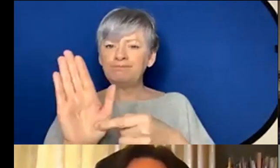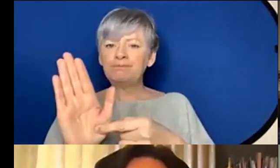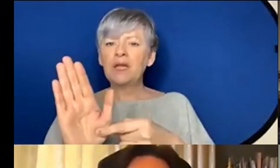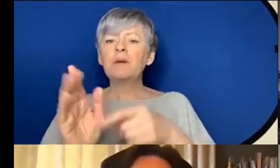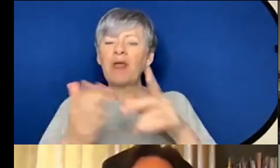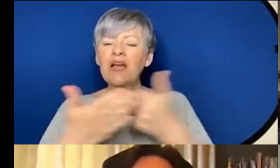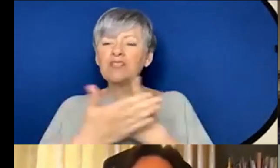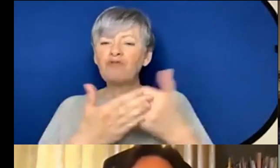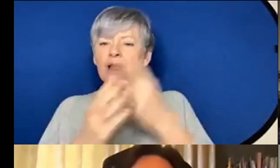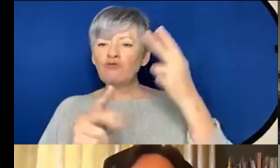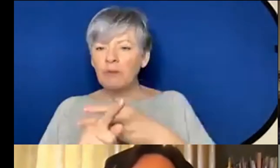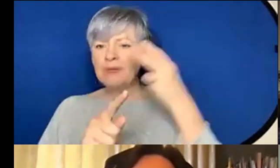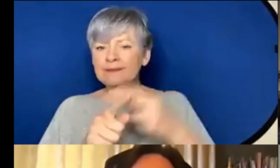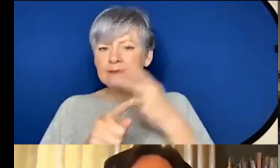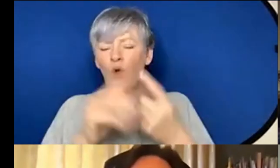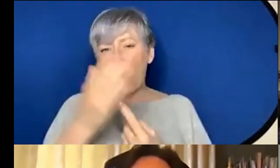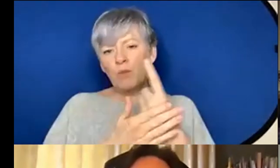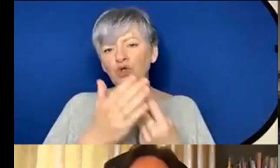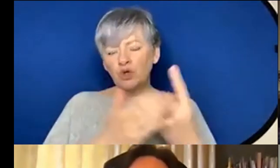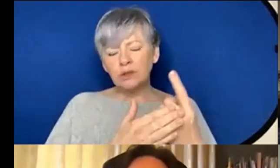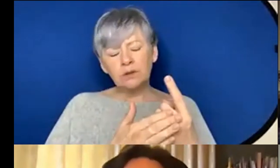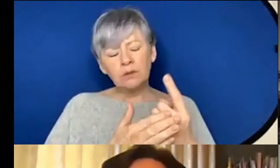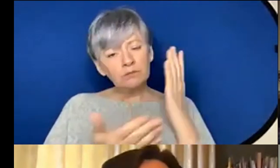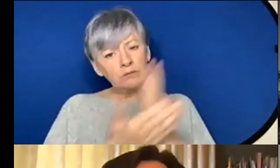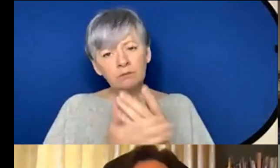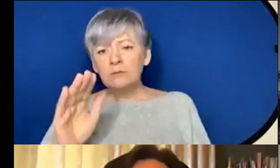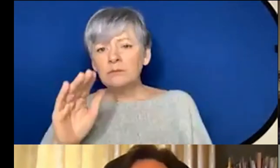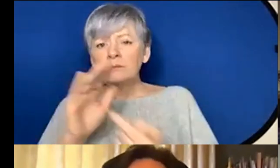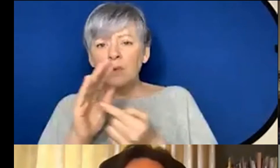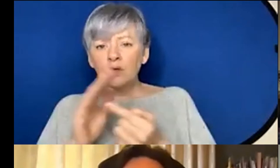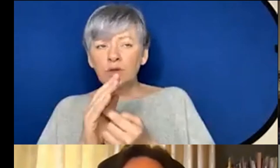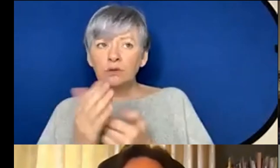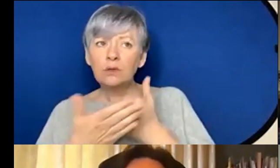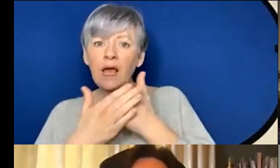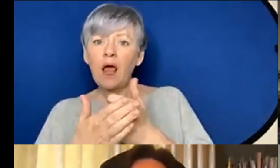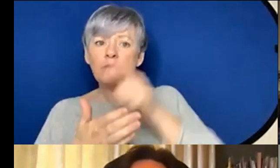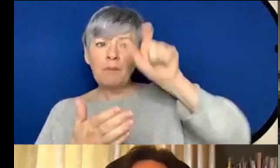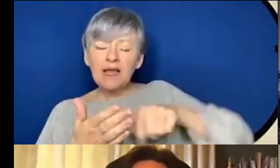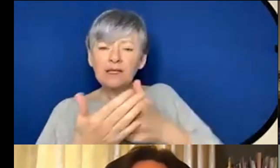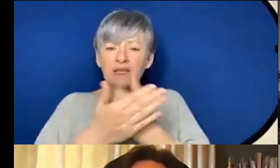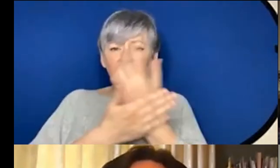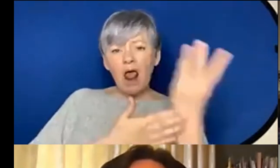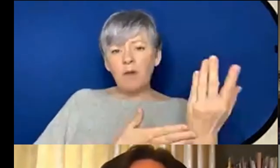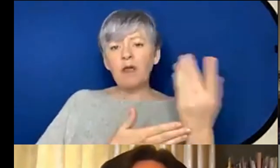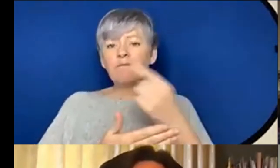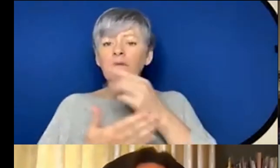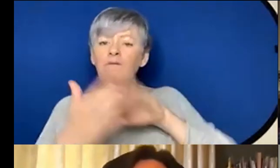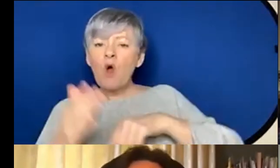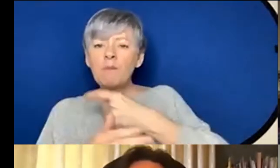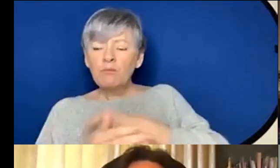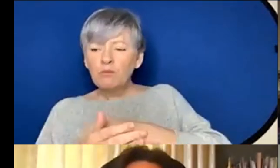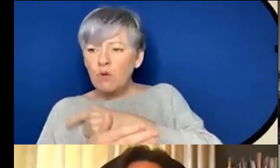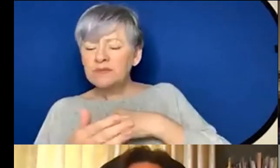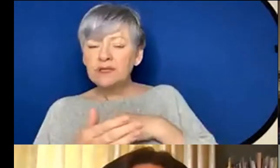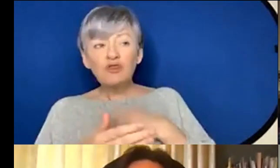opportunities that that that are vital to to help somebody develop from a kind of a promising young student